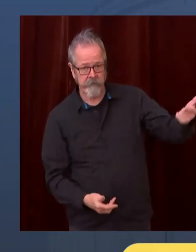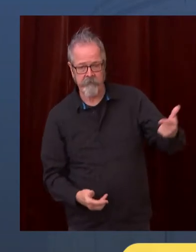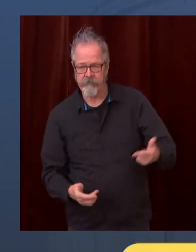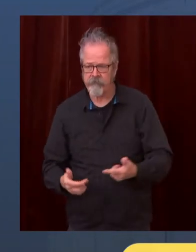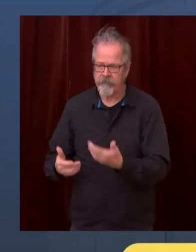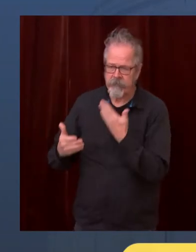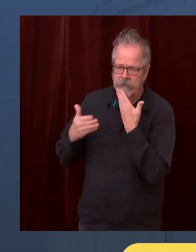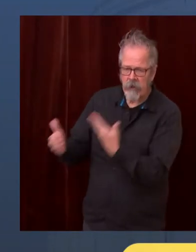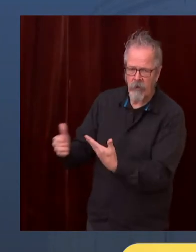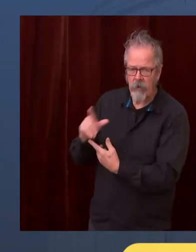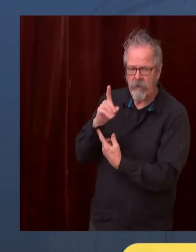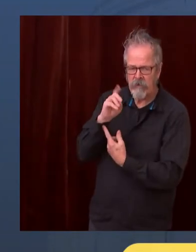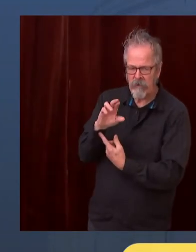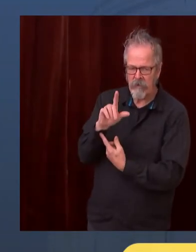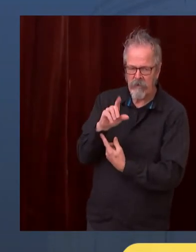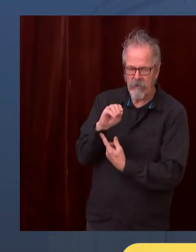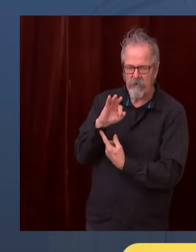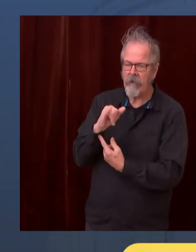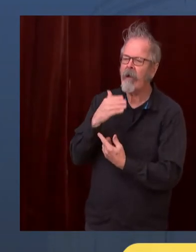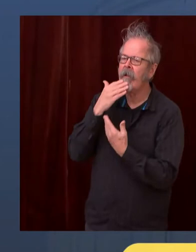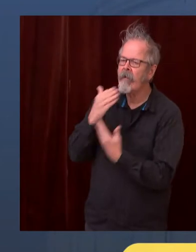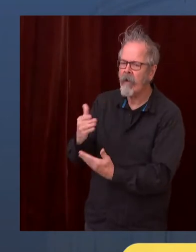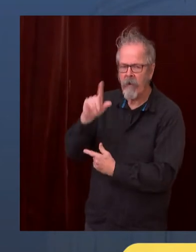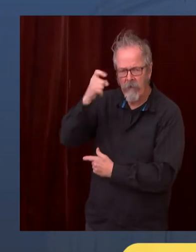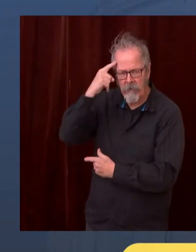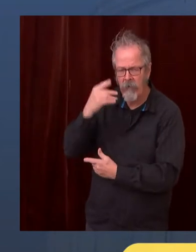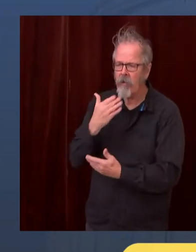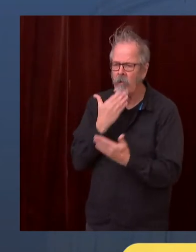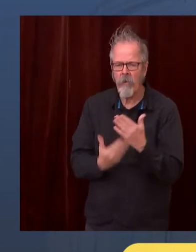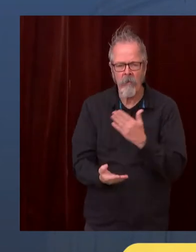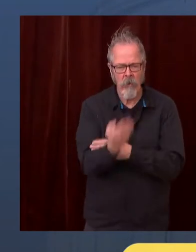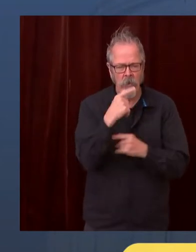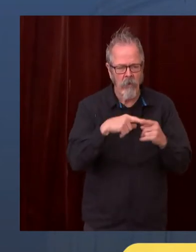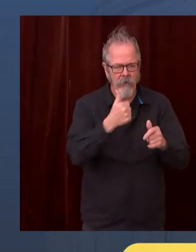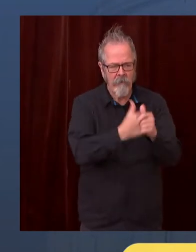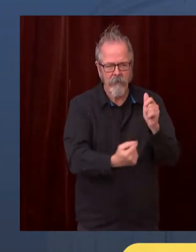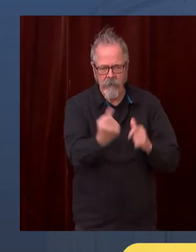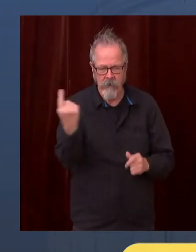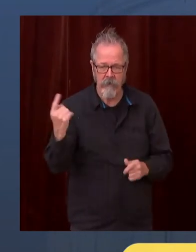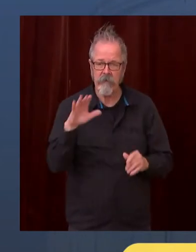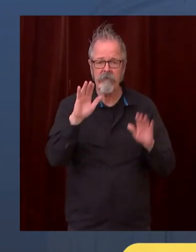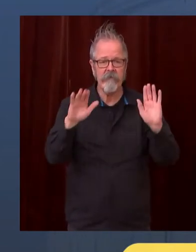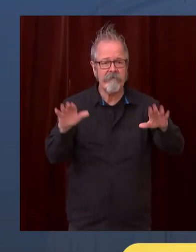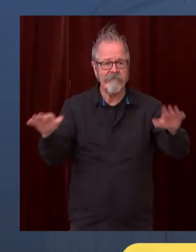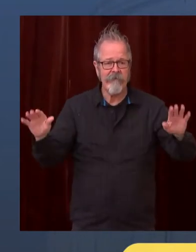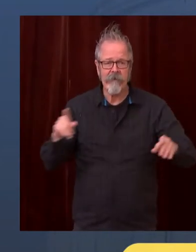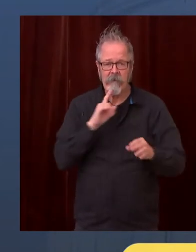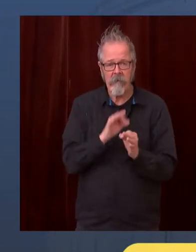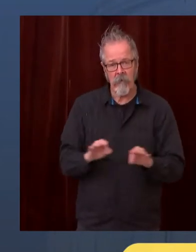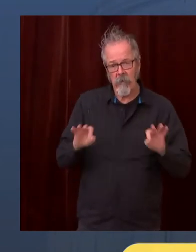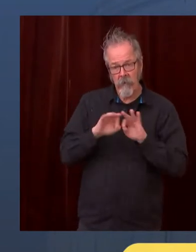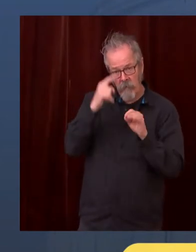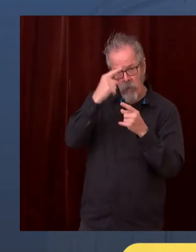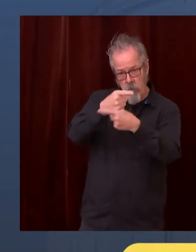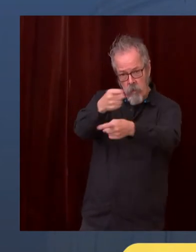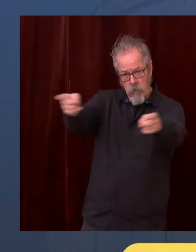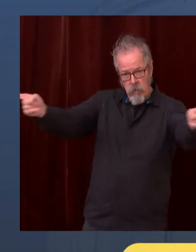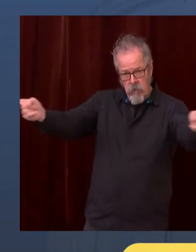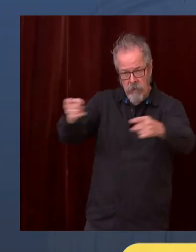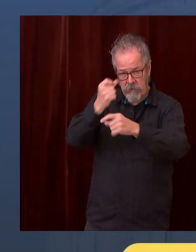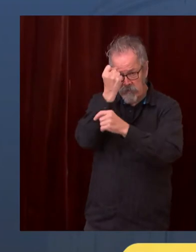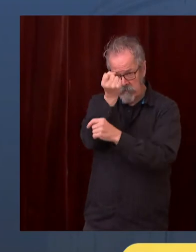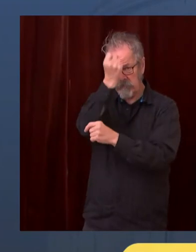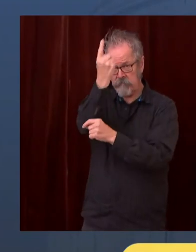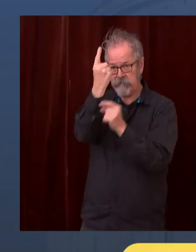I do think it's really important for people to understand that this COVID-19 surge that we're experiencing right now is really